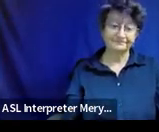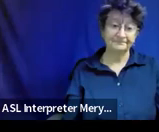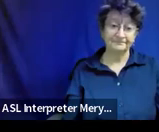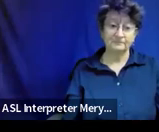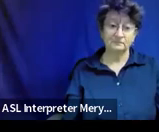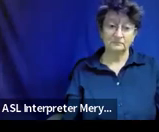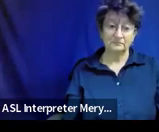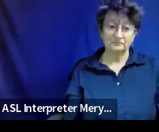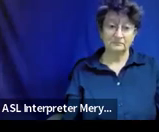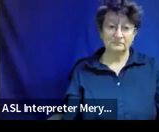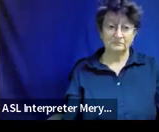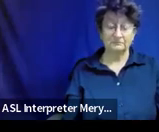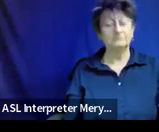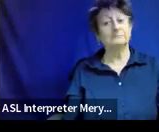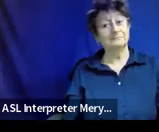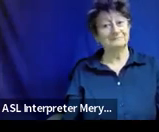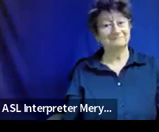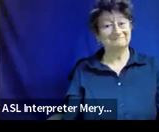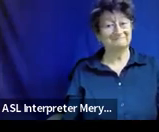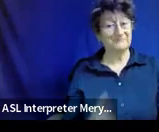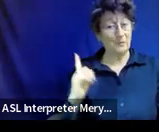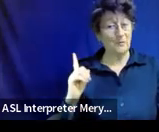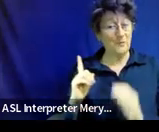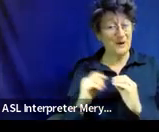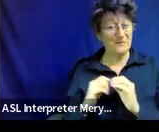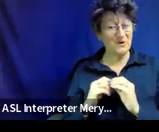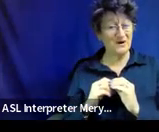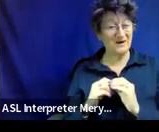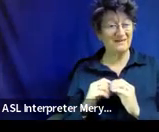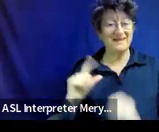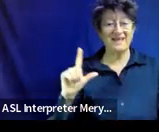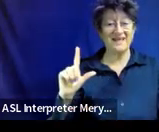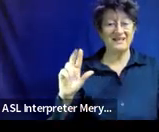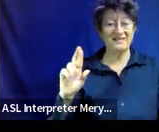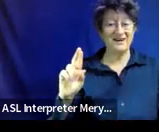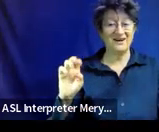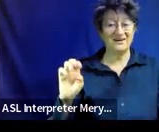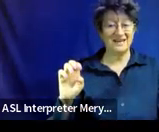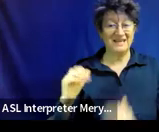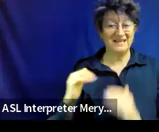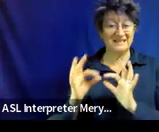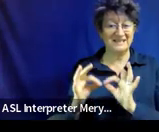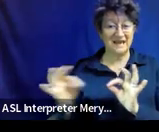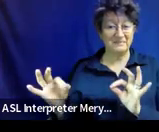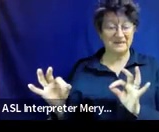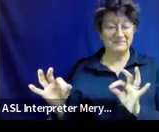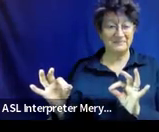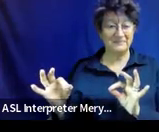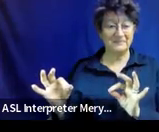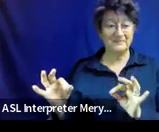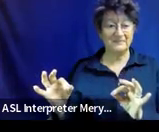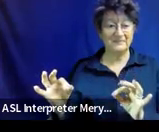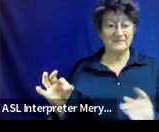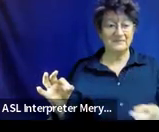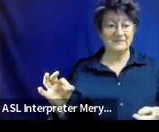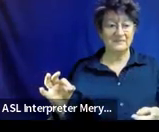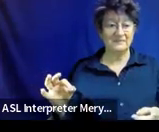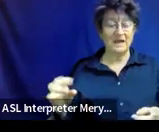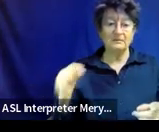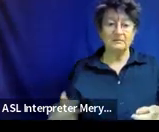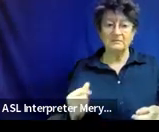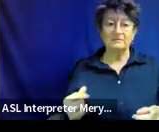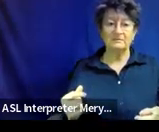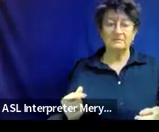All right. One more. And this is about that LRE statement. So here. Oh, Jennifer gave it away.